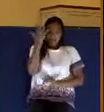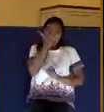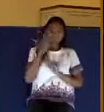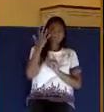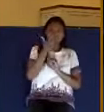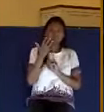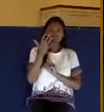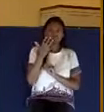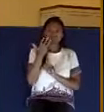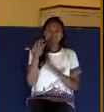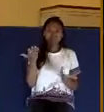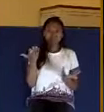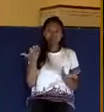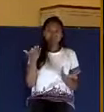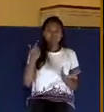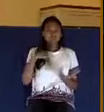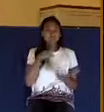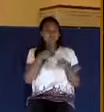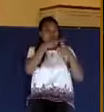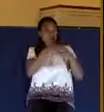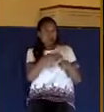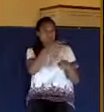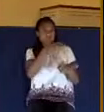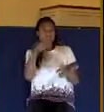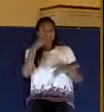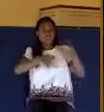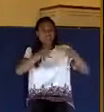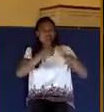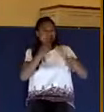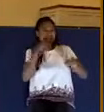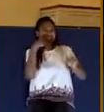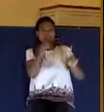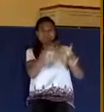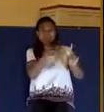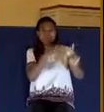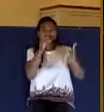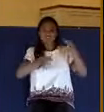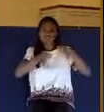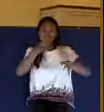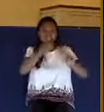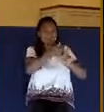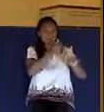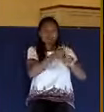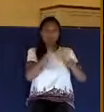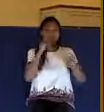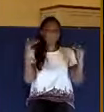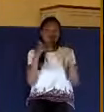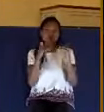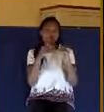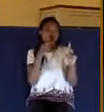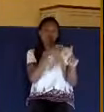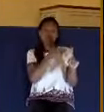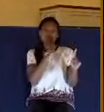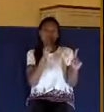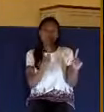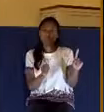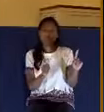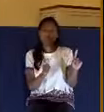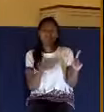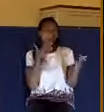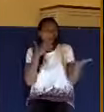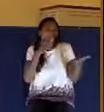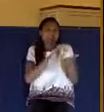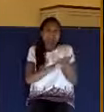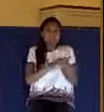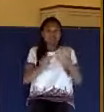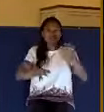was standing before him? What would we say about that judge? We would say that he was an unjust judge, that he was a bad